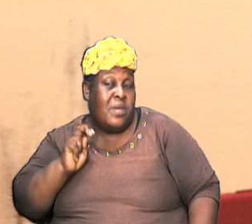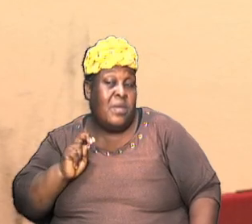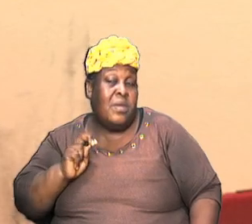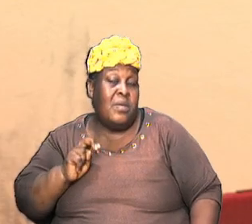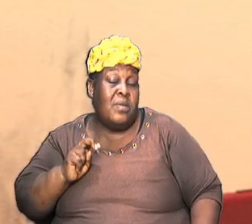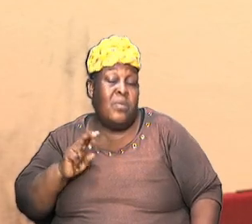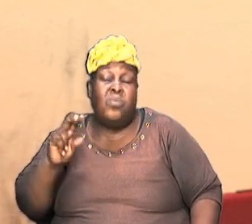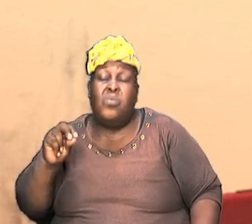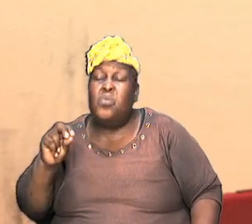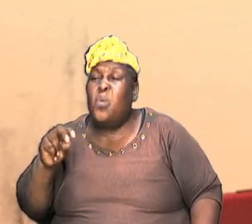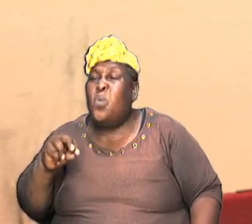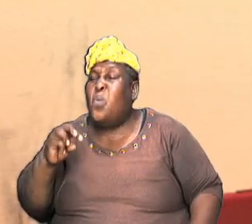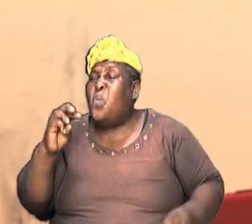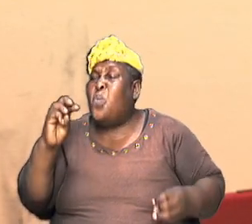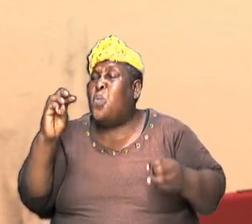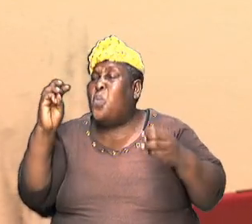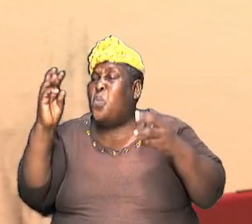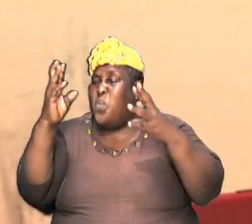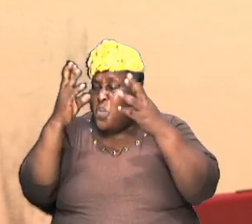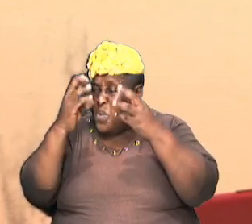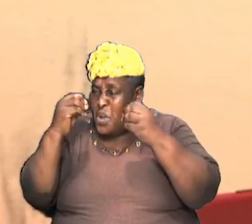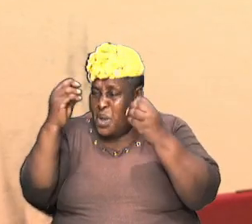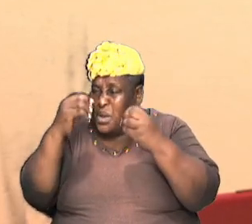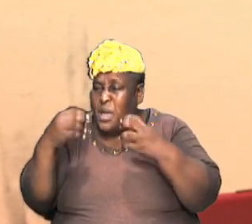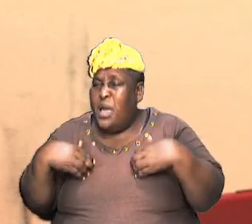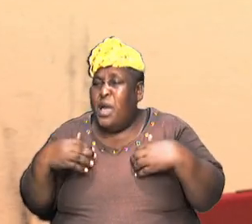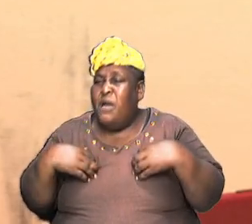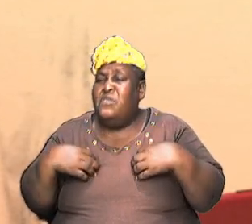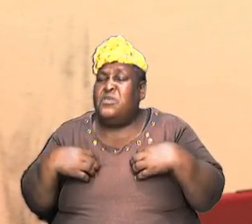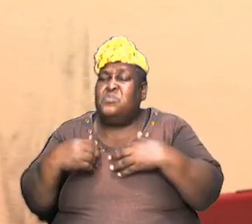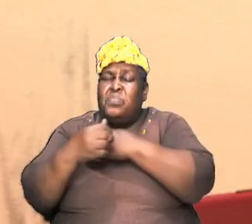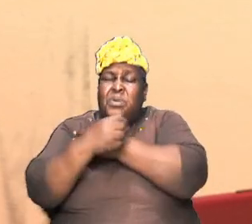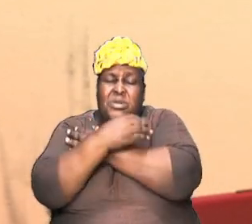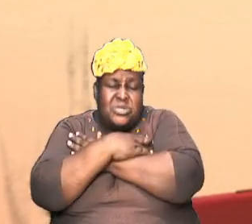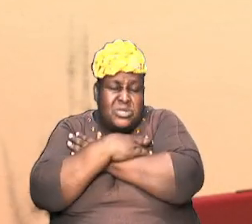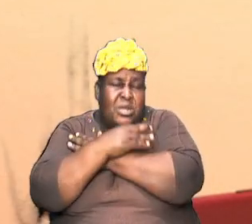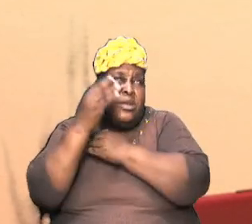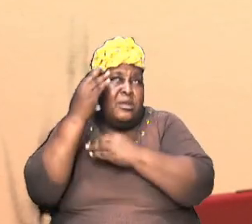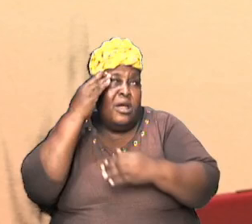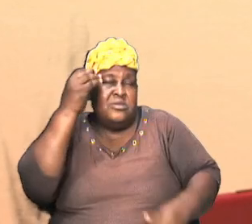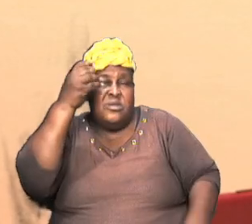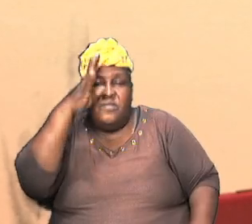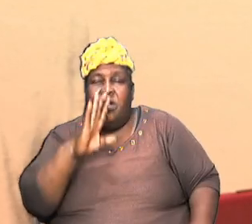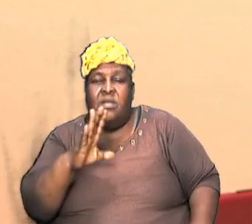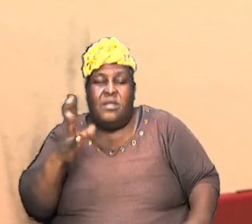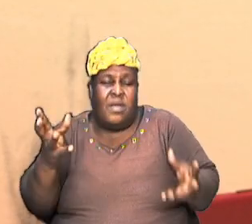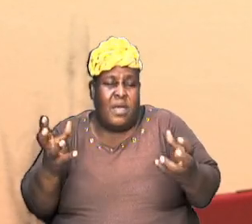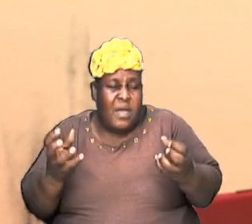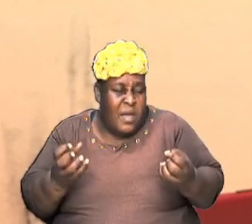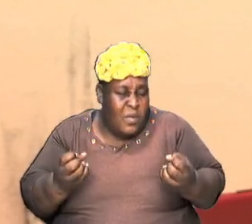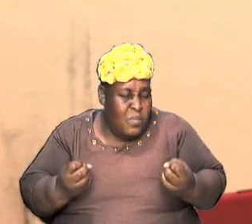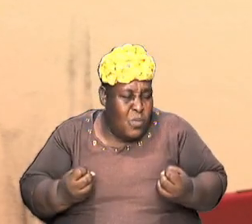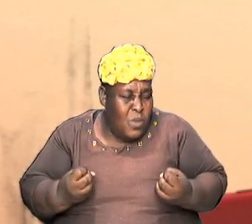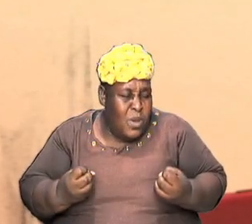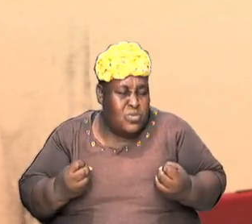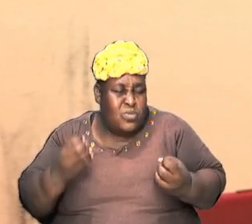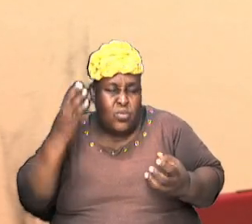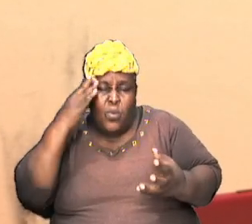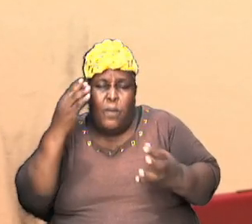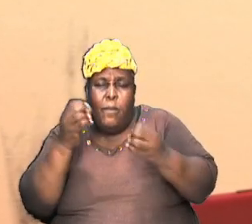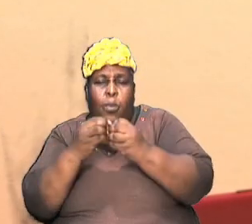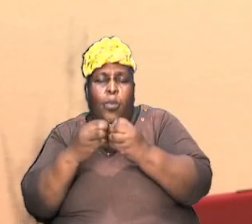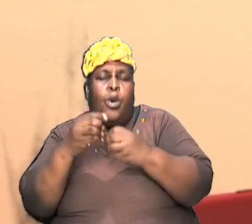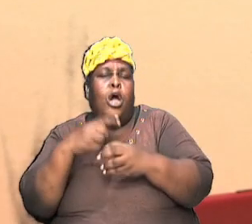had this passion and knowledge for God and wanted to know more about this God